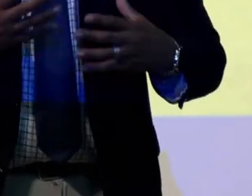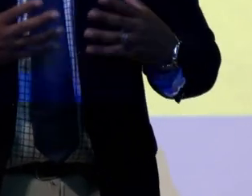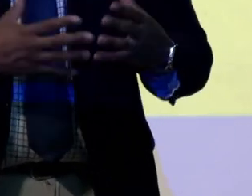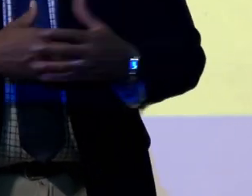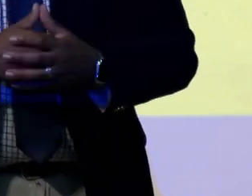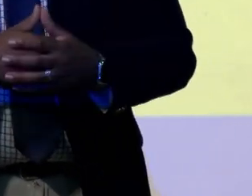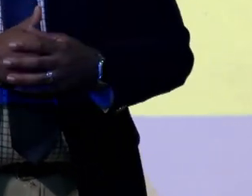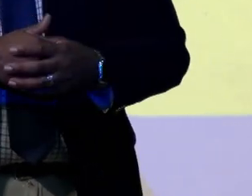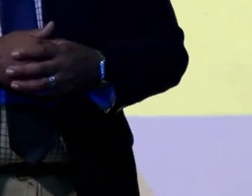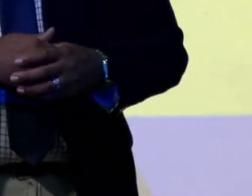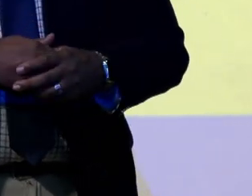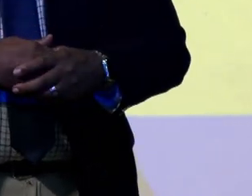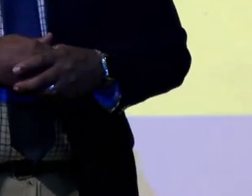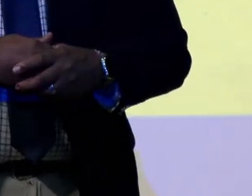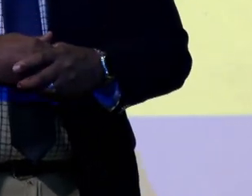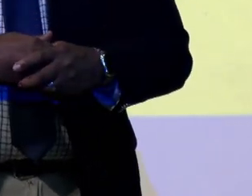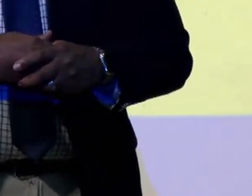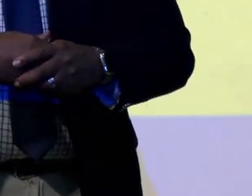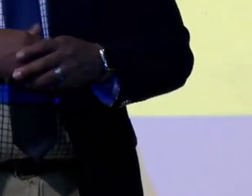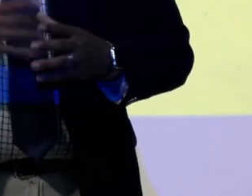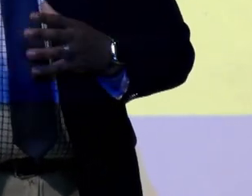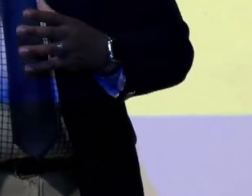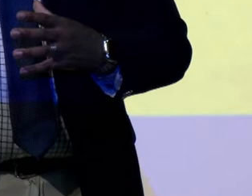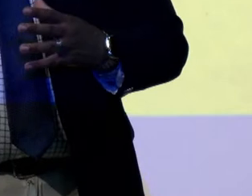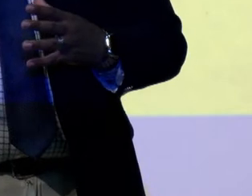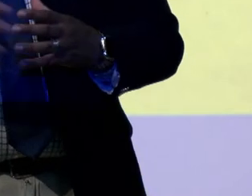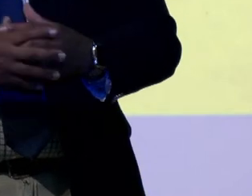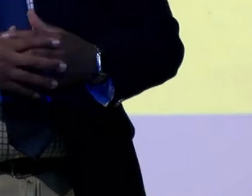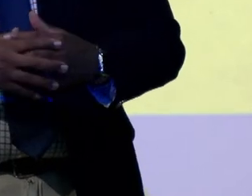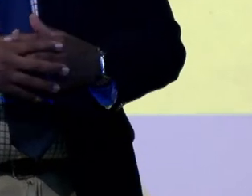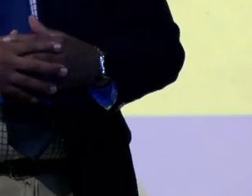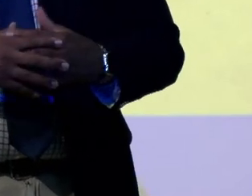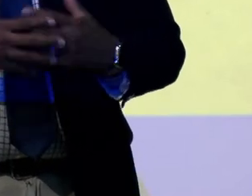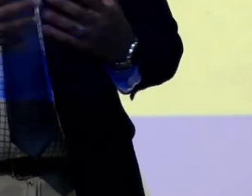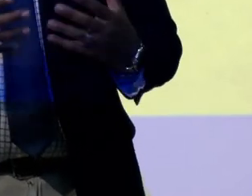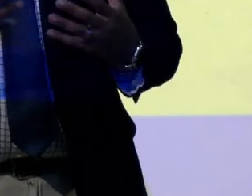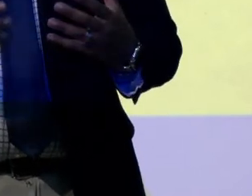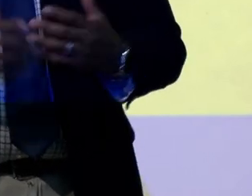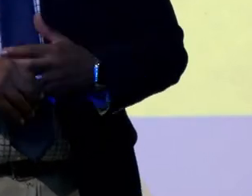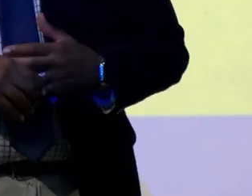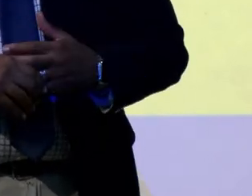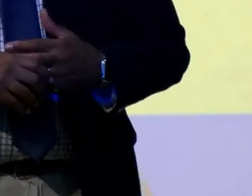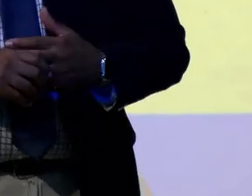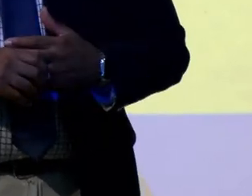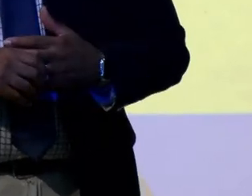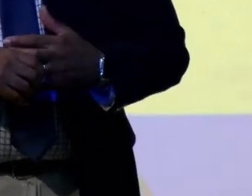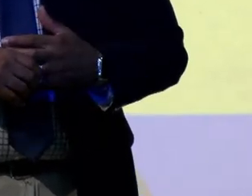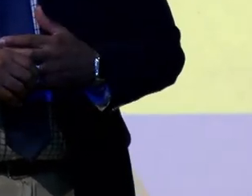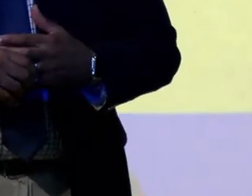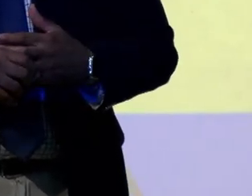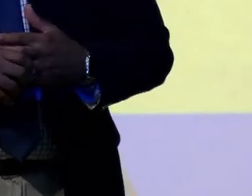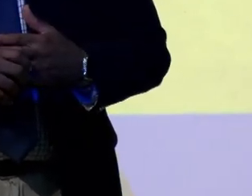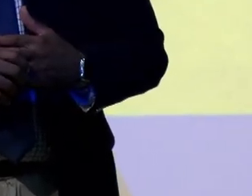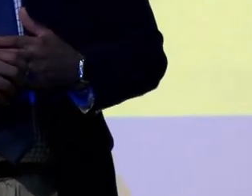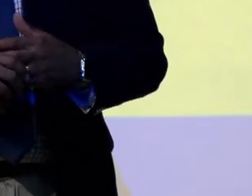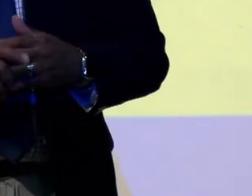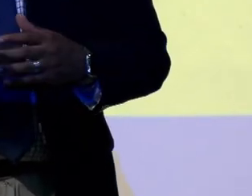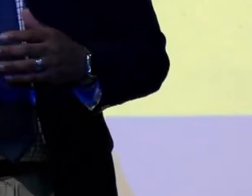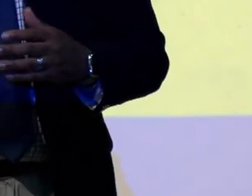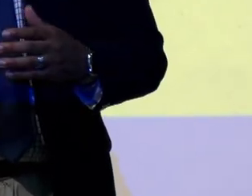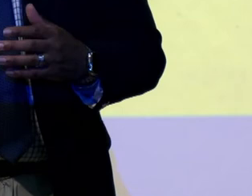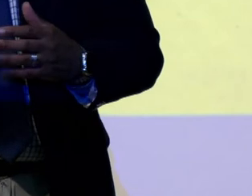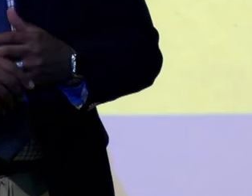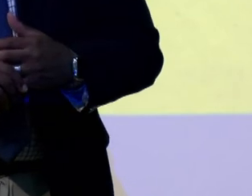say something Let administration know That this may be occurring So that we can only get better Over the course of time But I appreciate